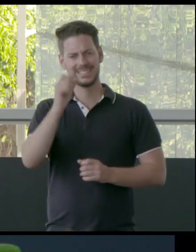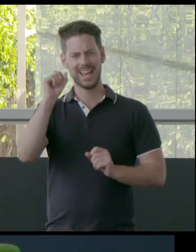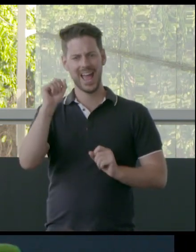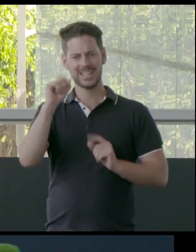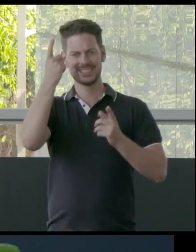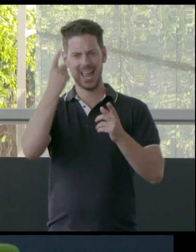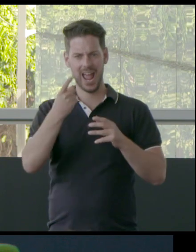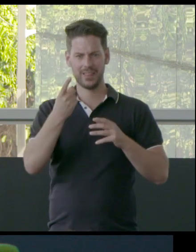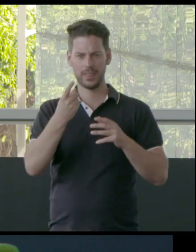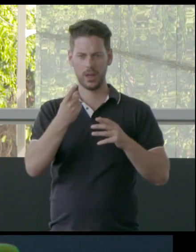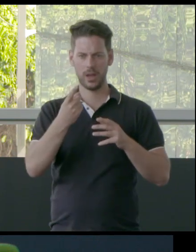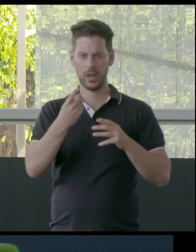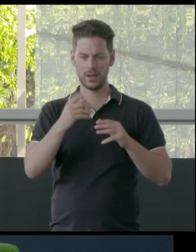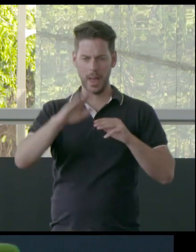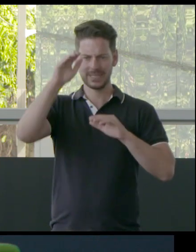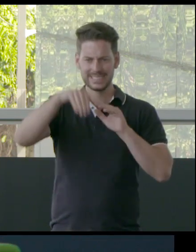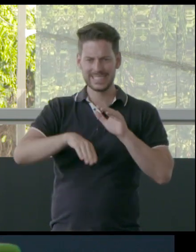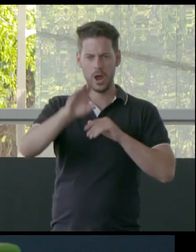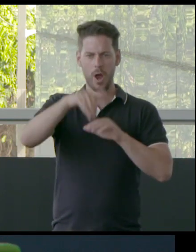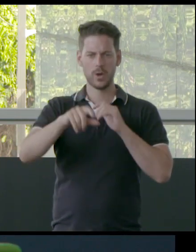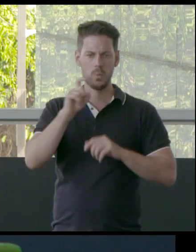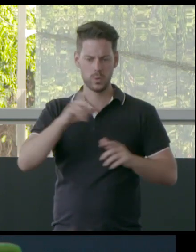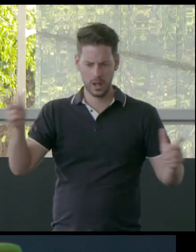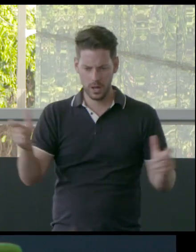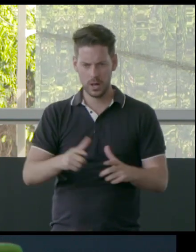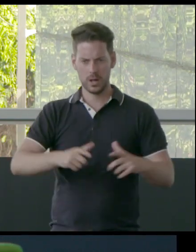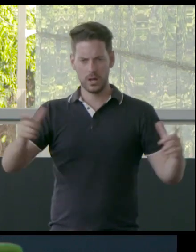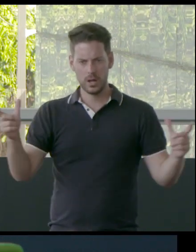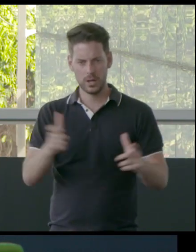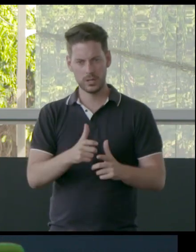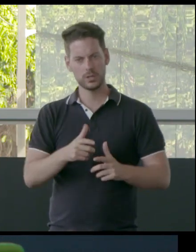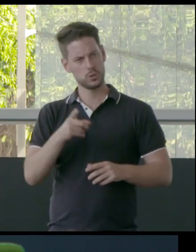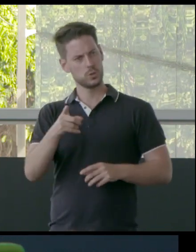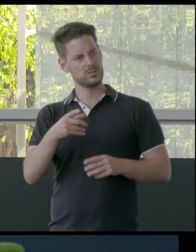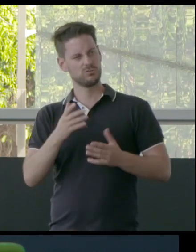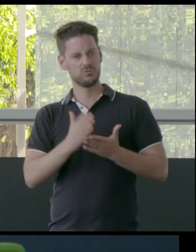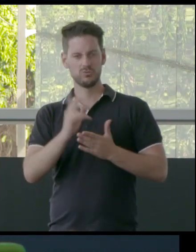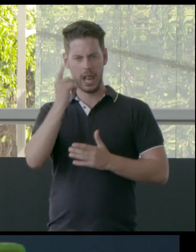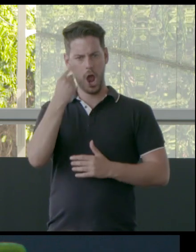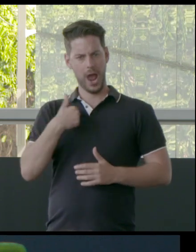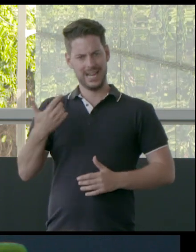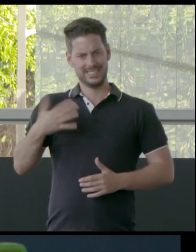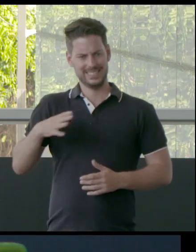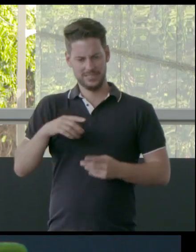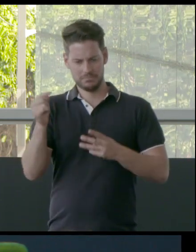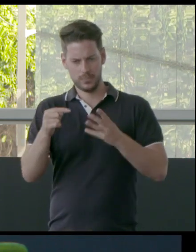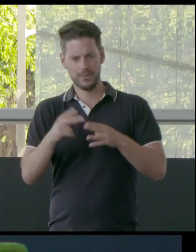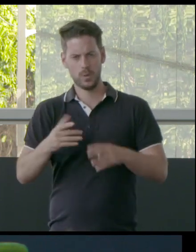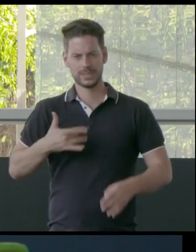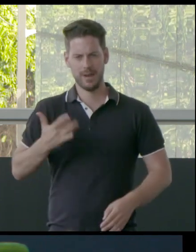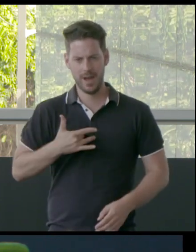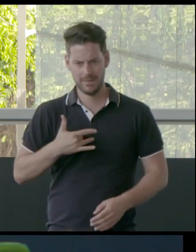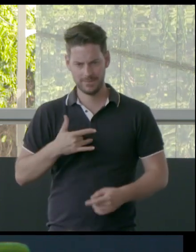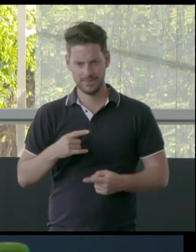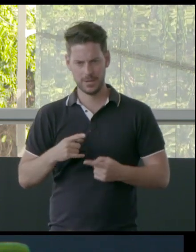water sources, of gain, you kind of learn what you need to survive. You have to know that information.